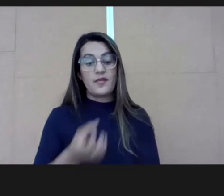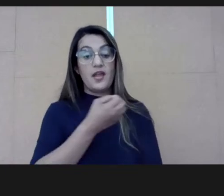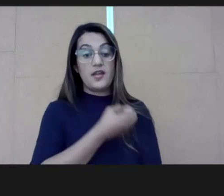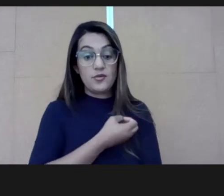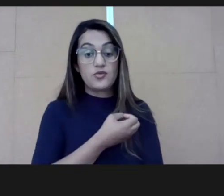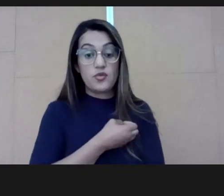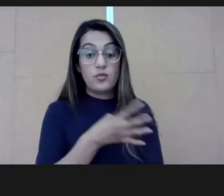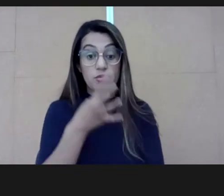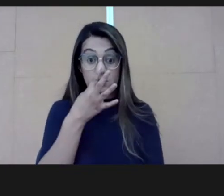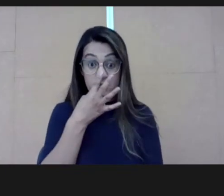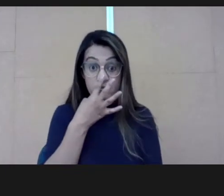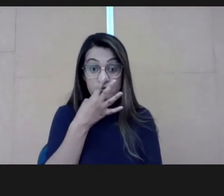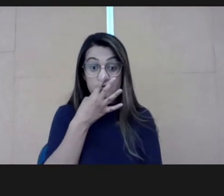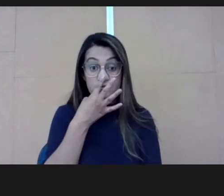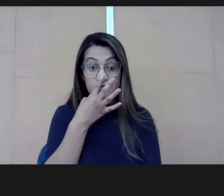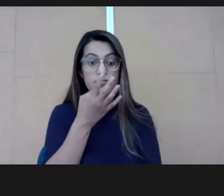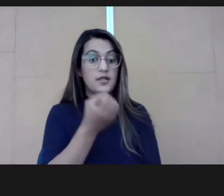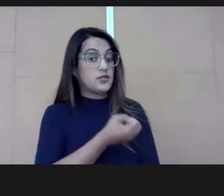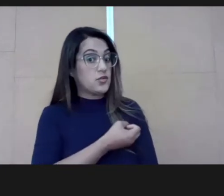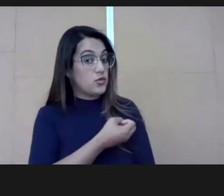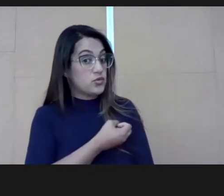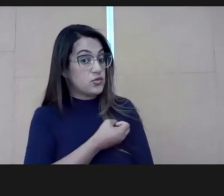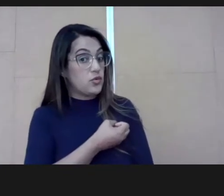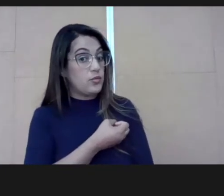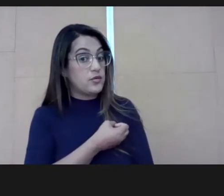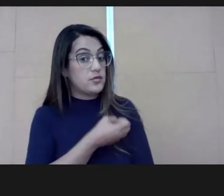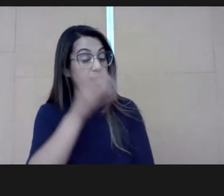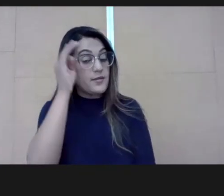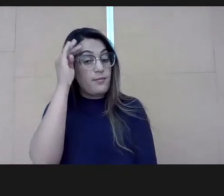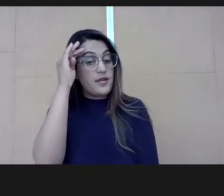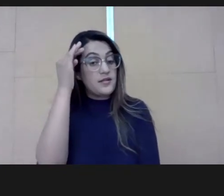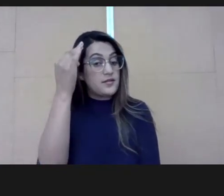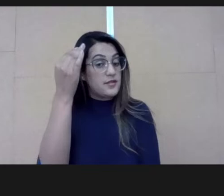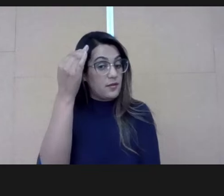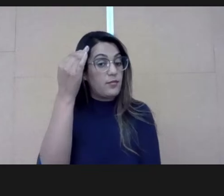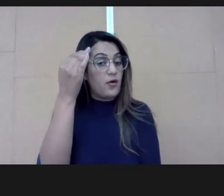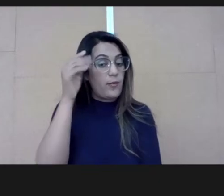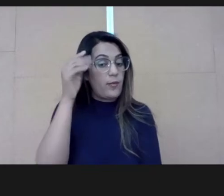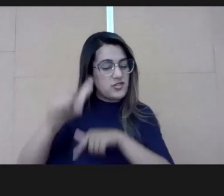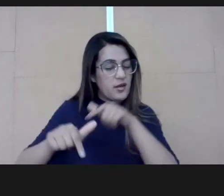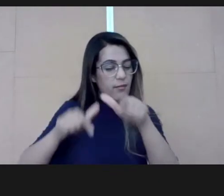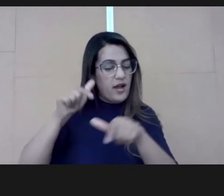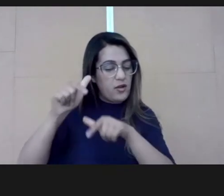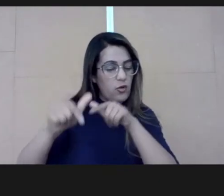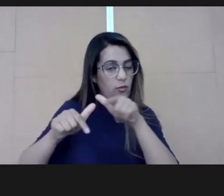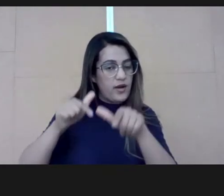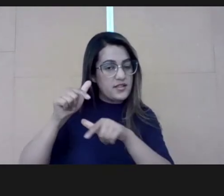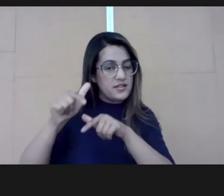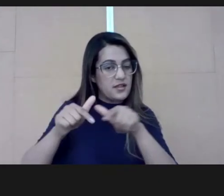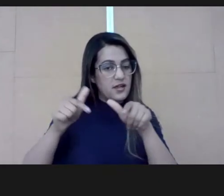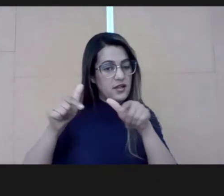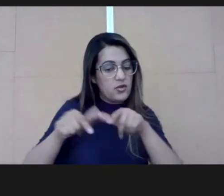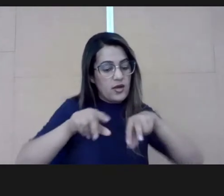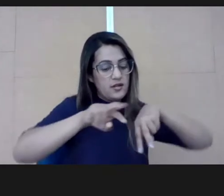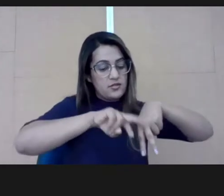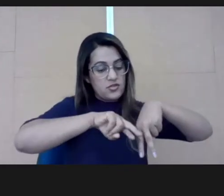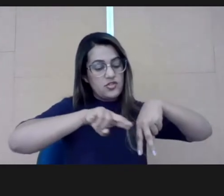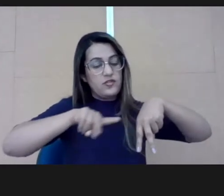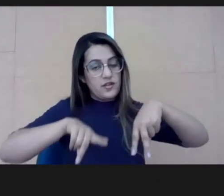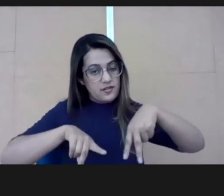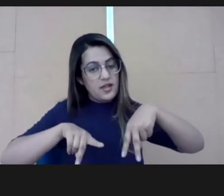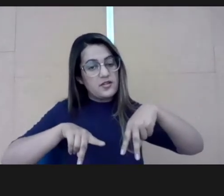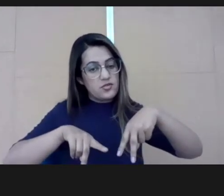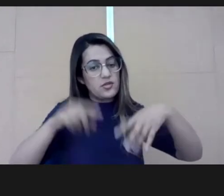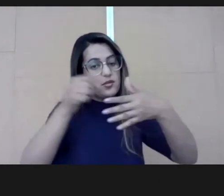And the numbers are impressive. But not just the numbers. Especially, we worked a lot with